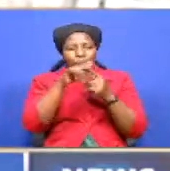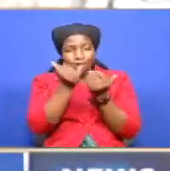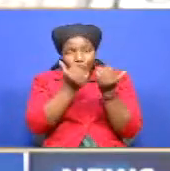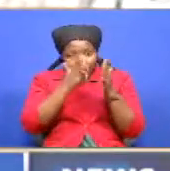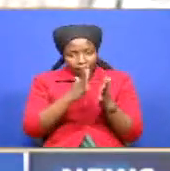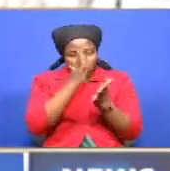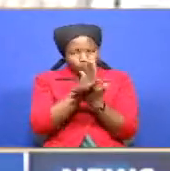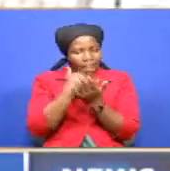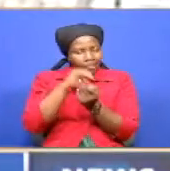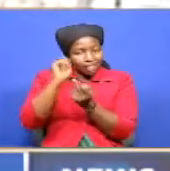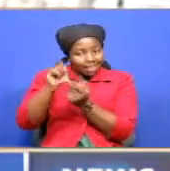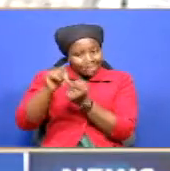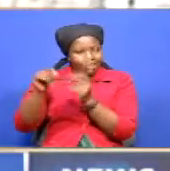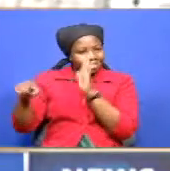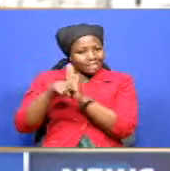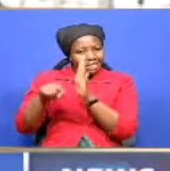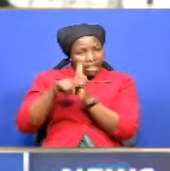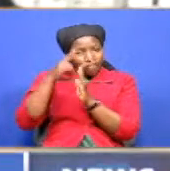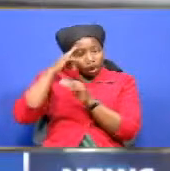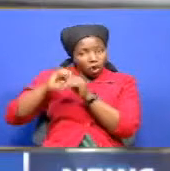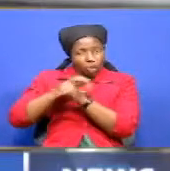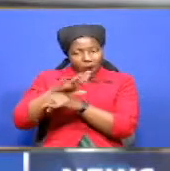tested negative for coronavirus.